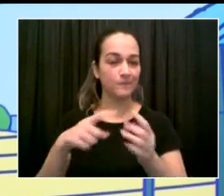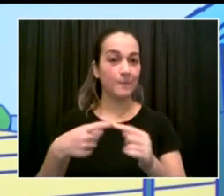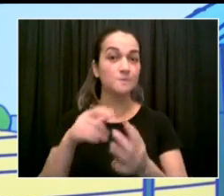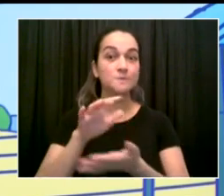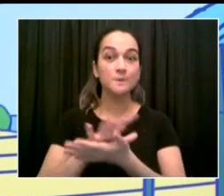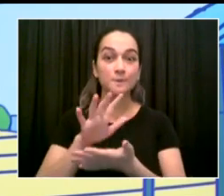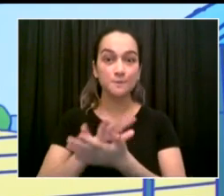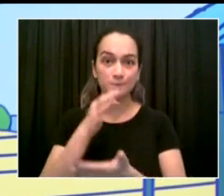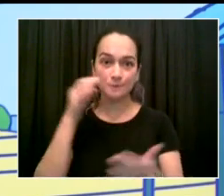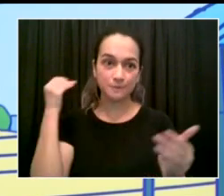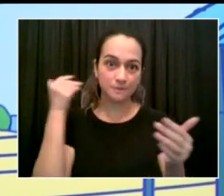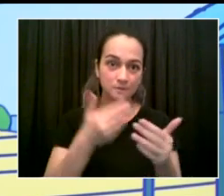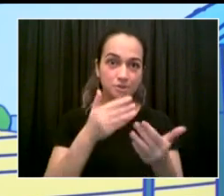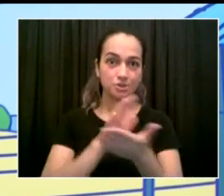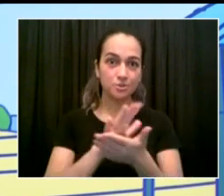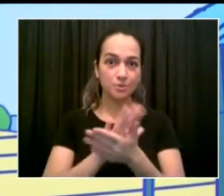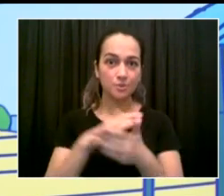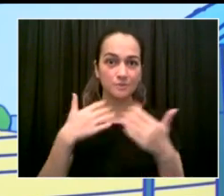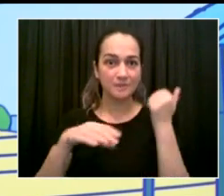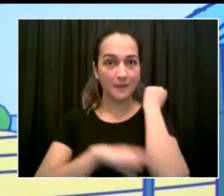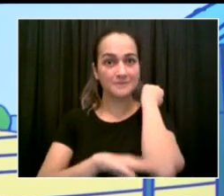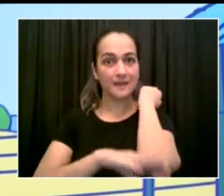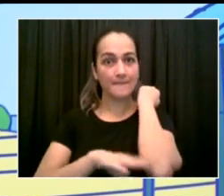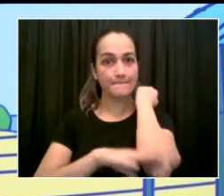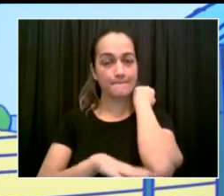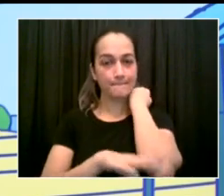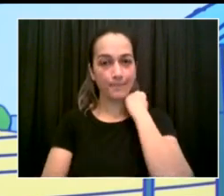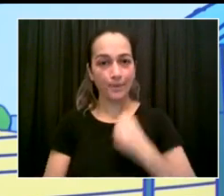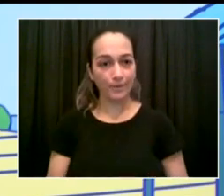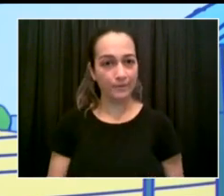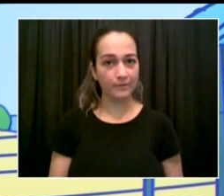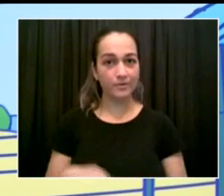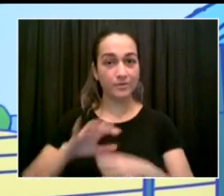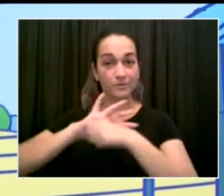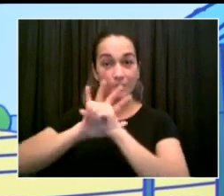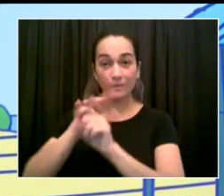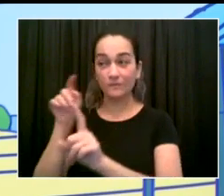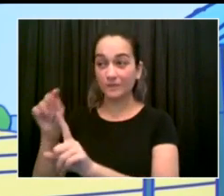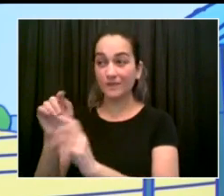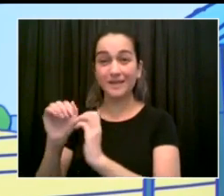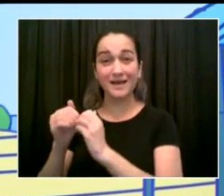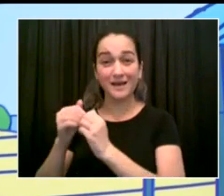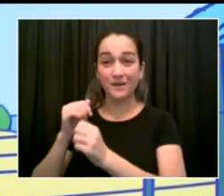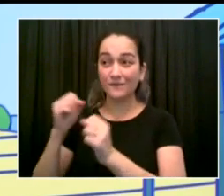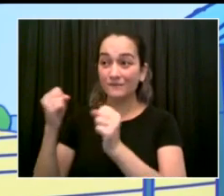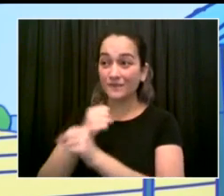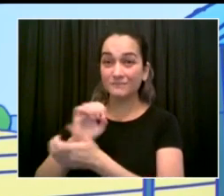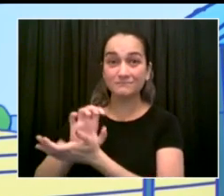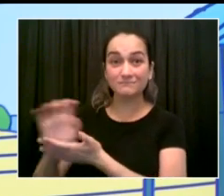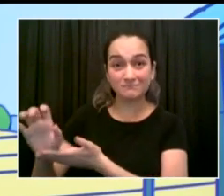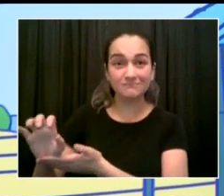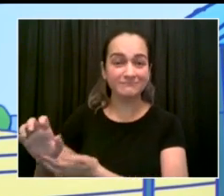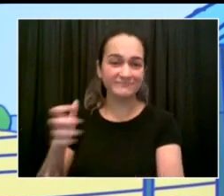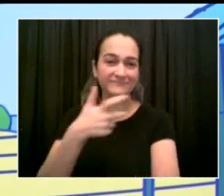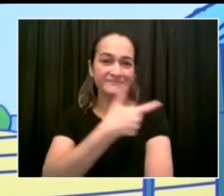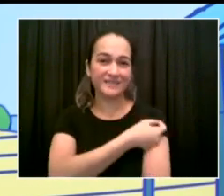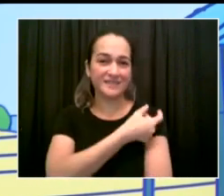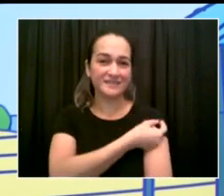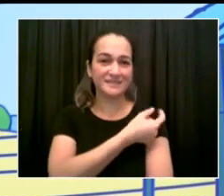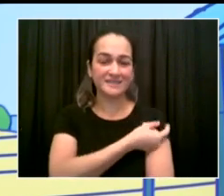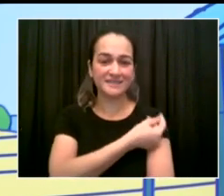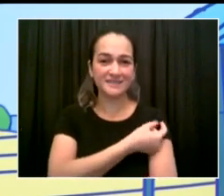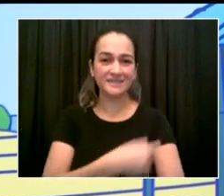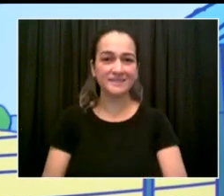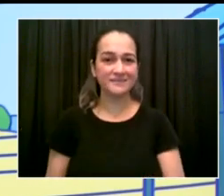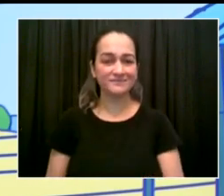know that vaccination saves lives, keeps people healthy, keeps our schools safe, and that's why we made the crucial decision as a